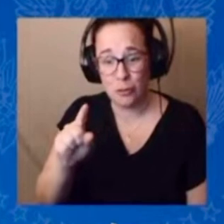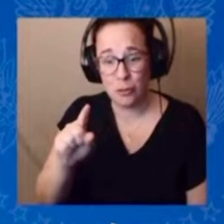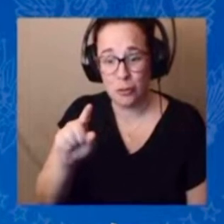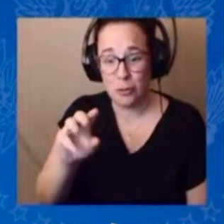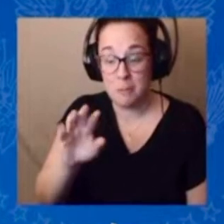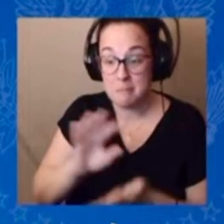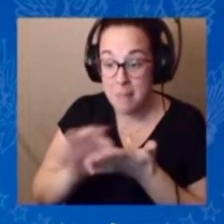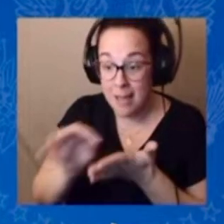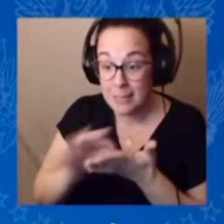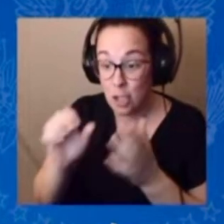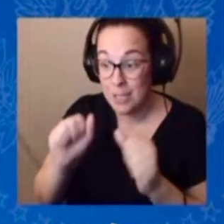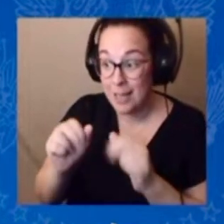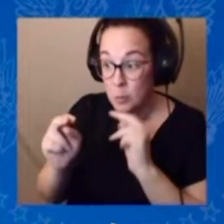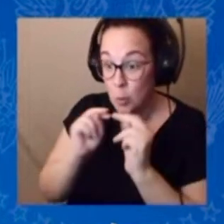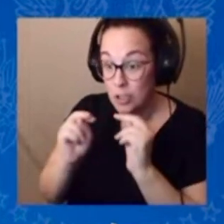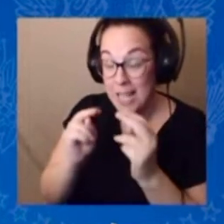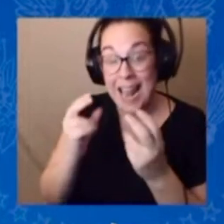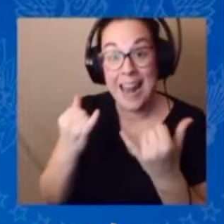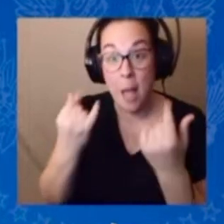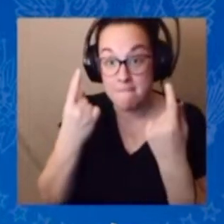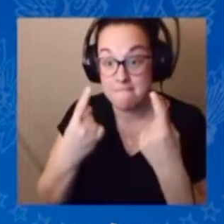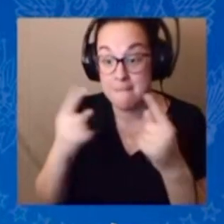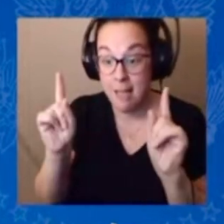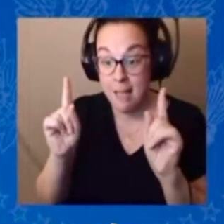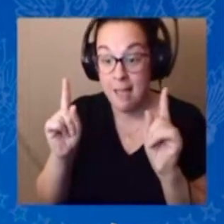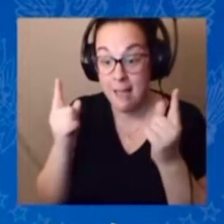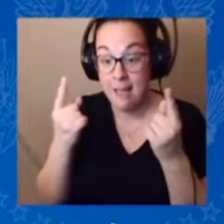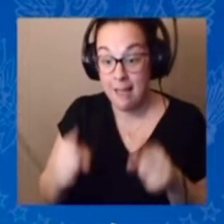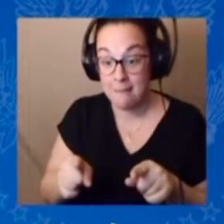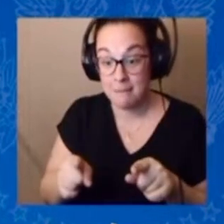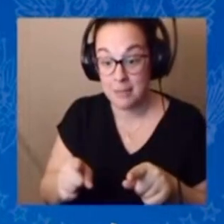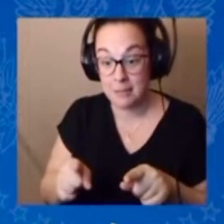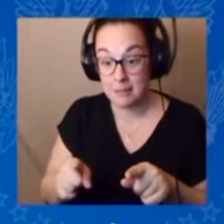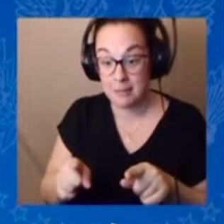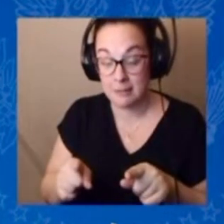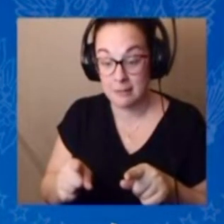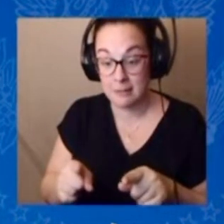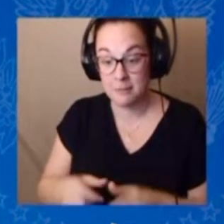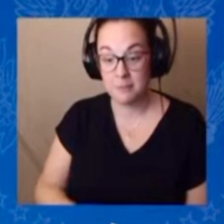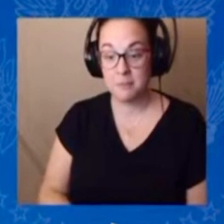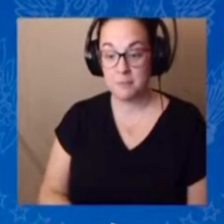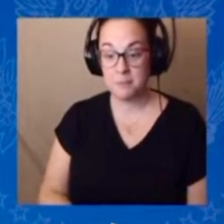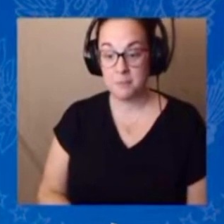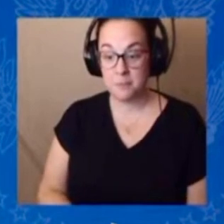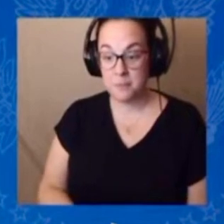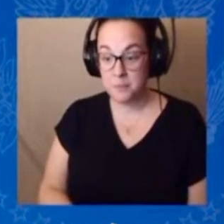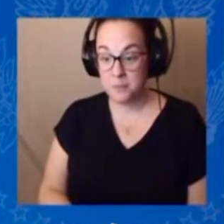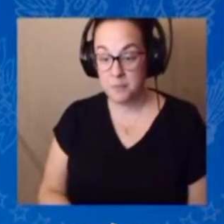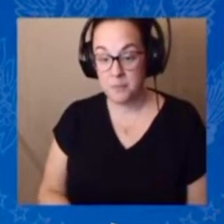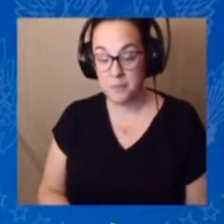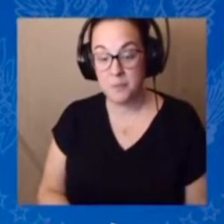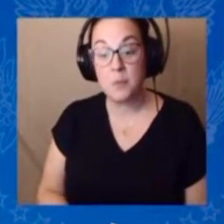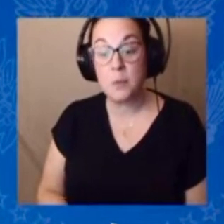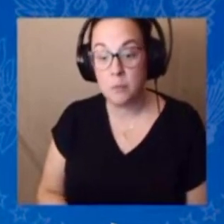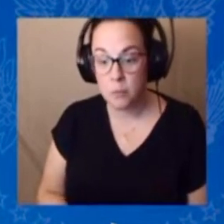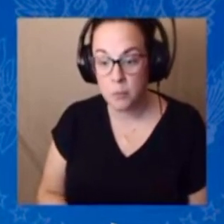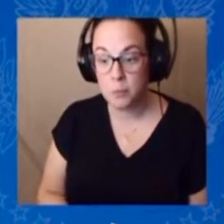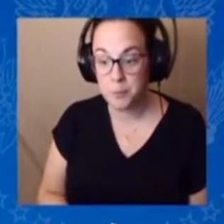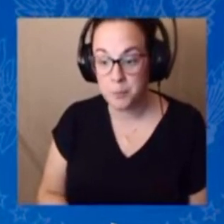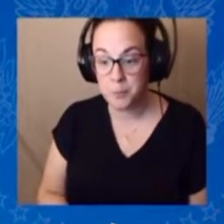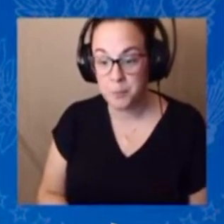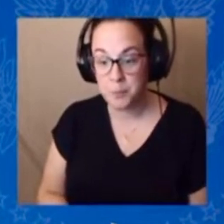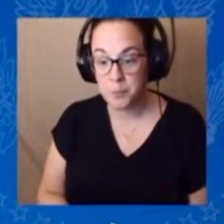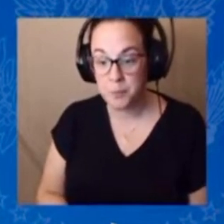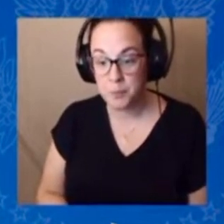lower drug prices. And with lower drug prices, you know what it's going to do? It's going to save the taxpayers